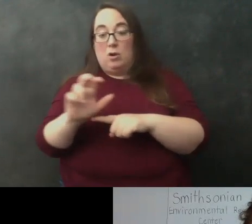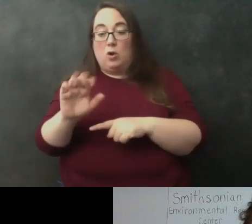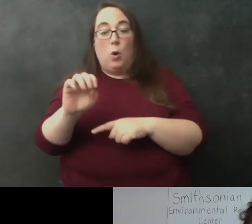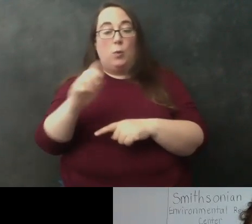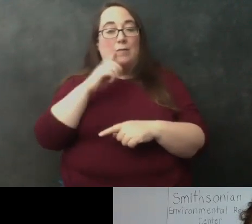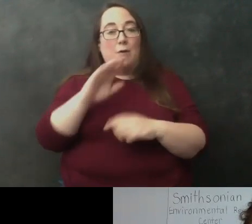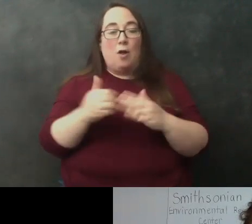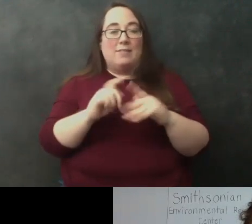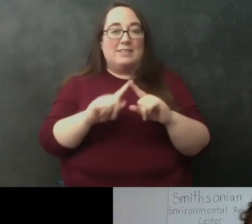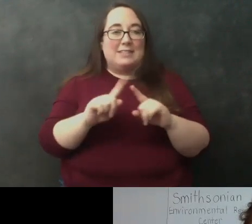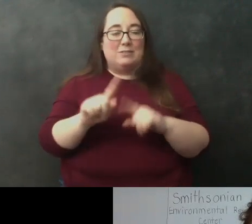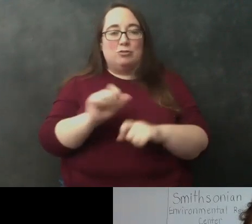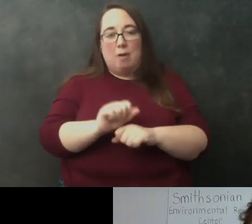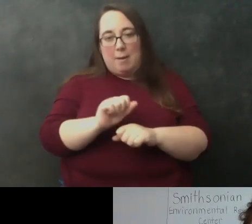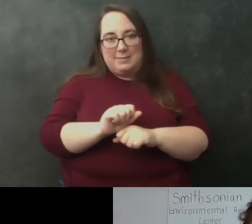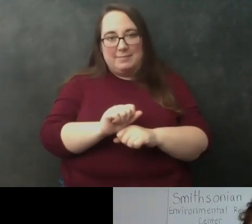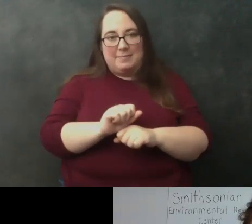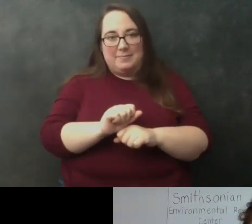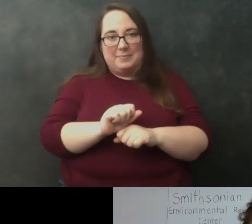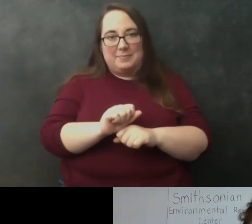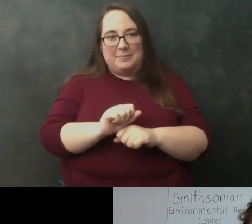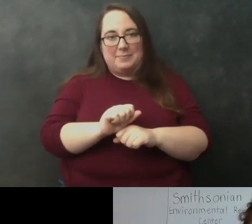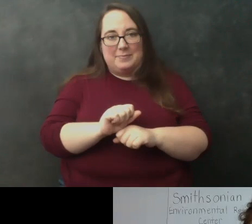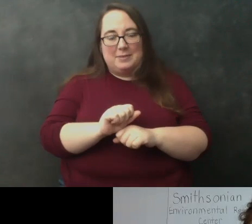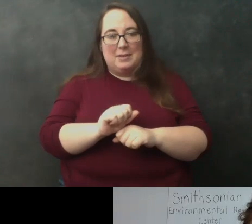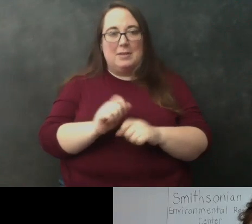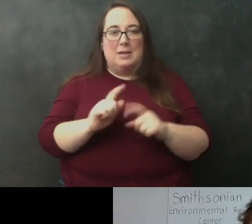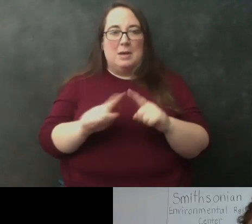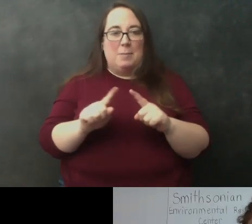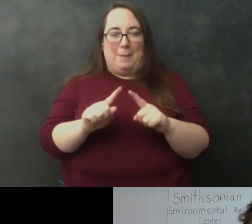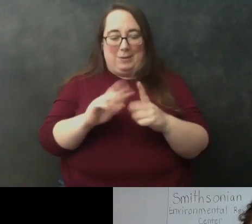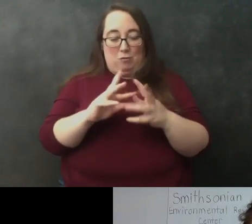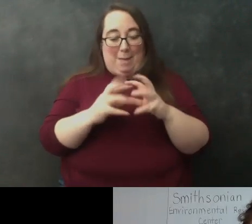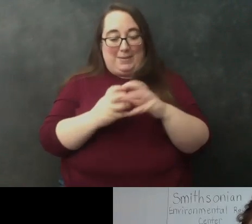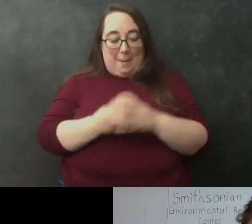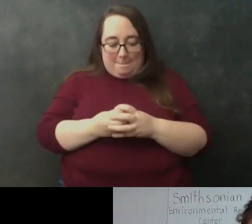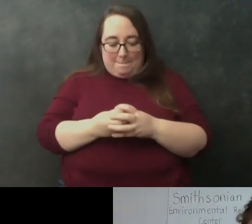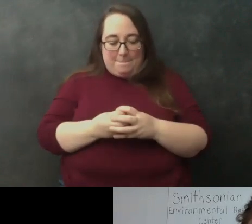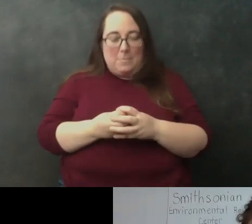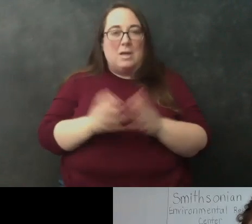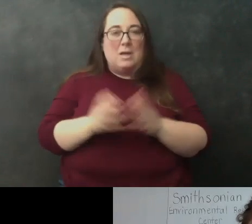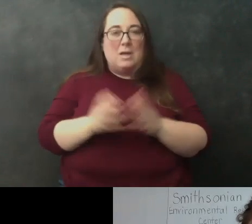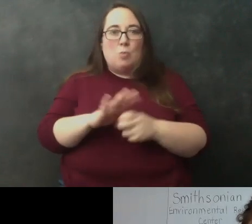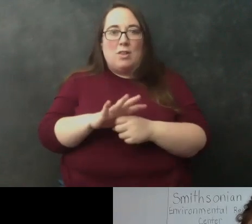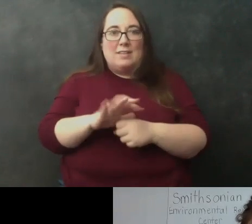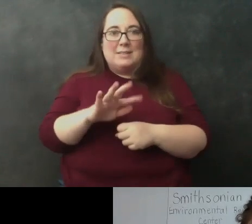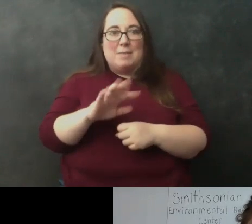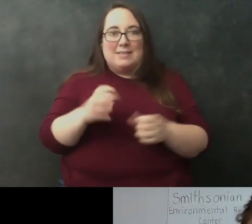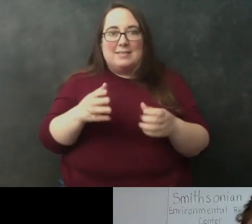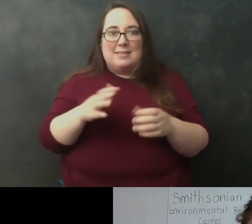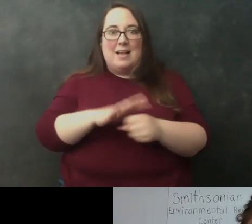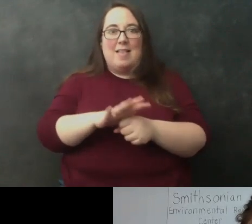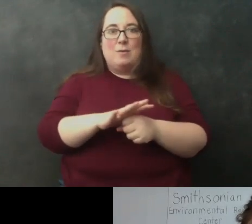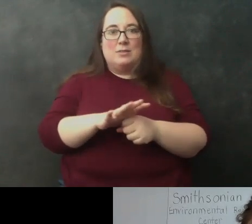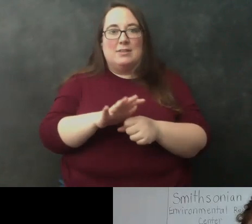jobs but be um wrapped up tight enough that it's in a small enough space that it allows enough room